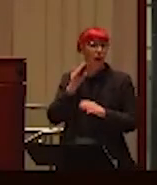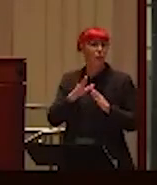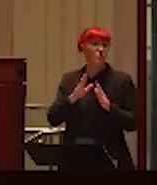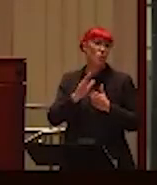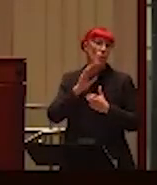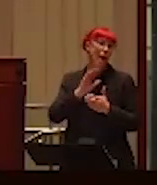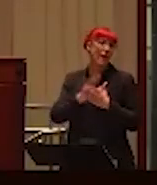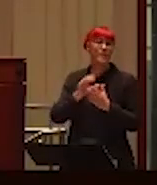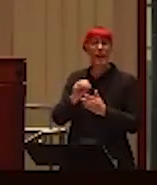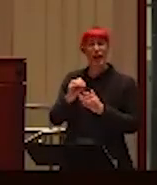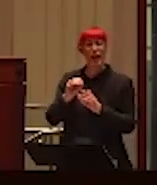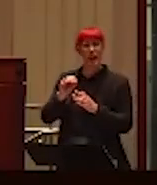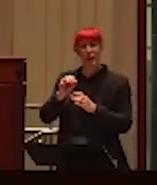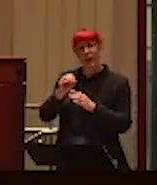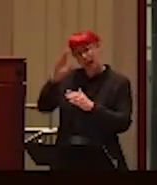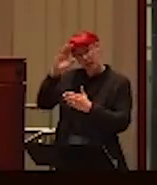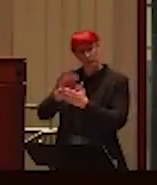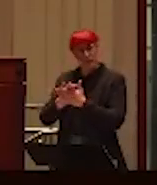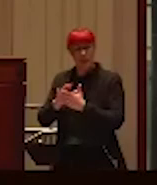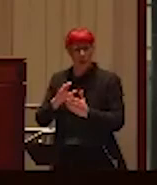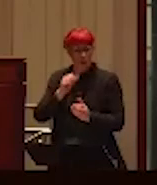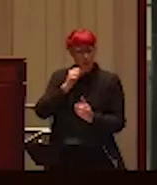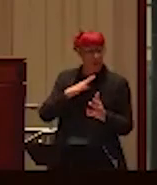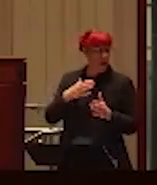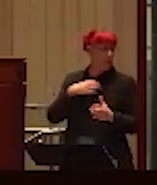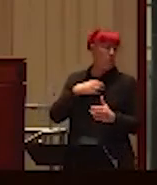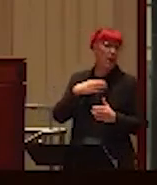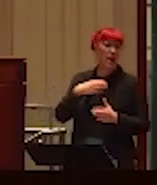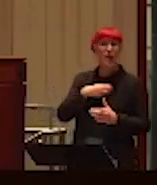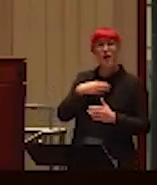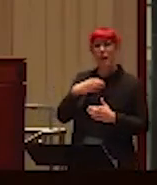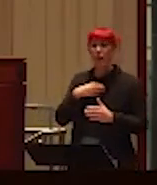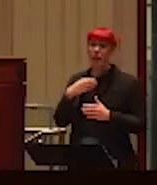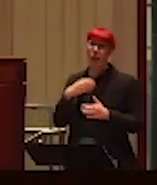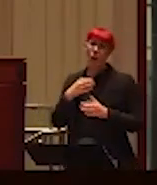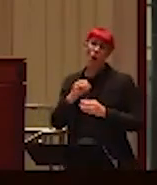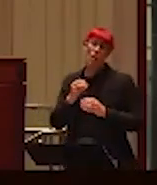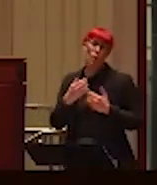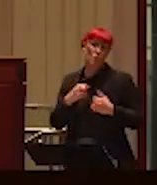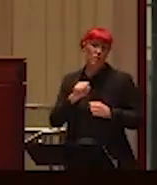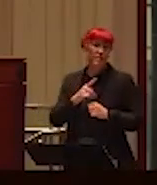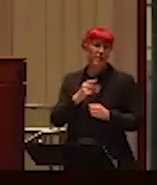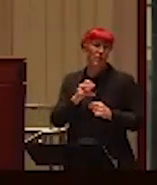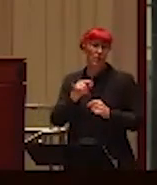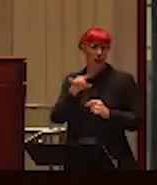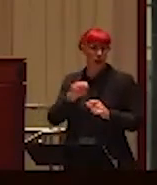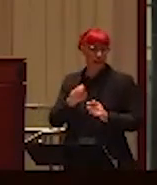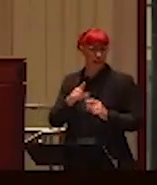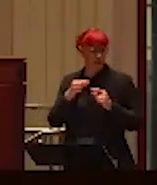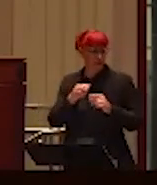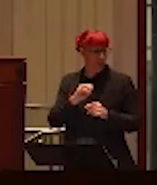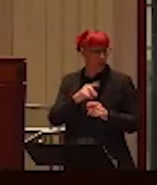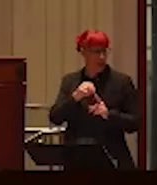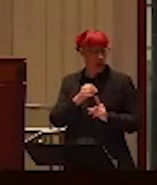how women can justifiably complain about how they get portrayed in an over-sexualized way in the media, quite often in advertising.